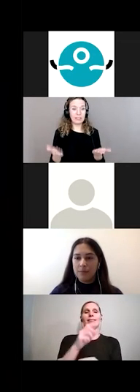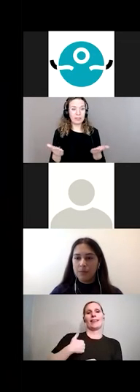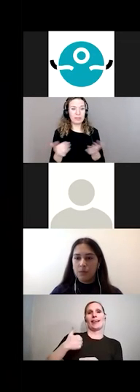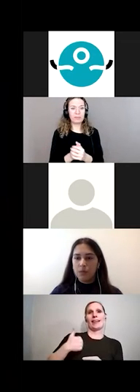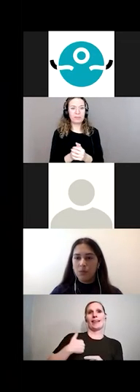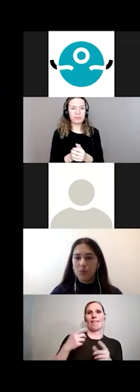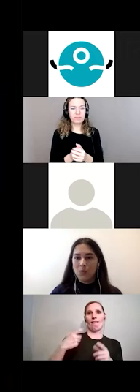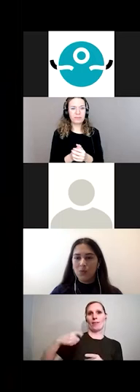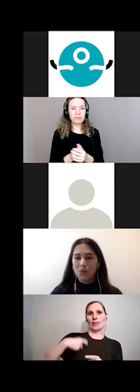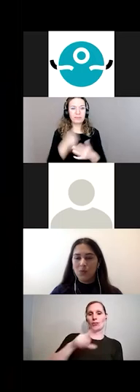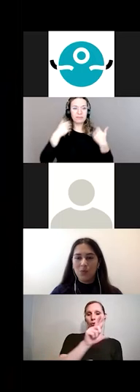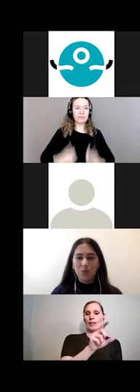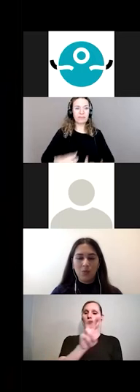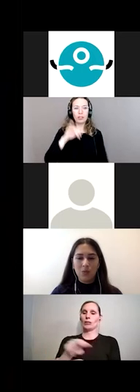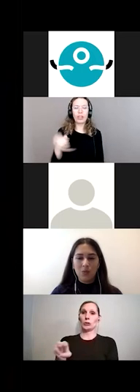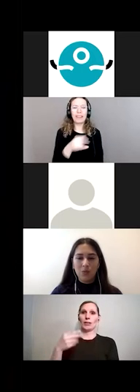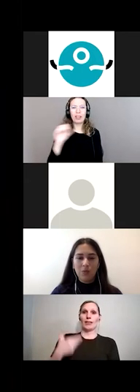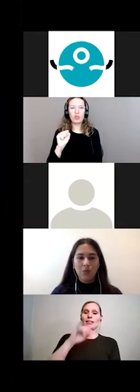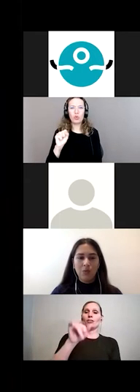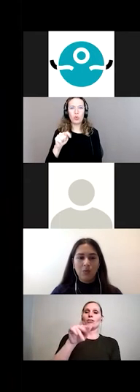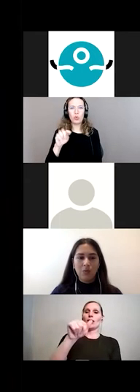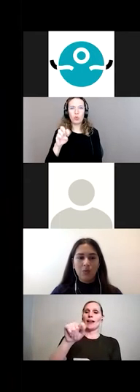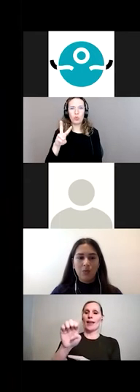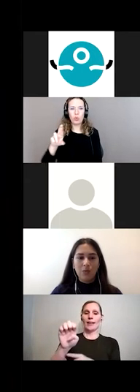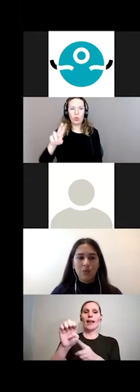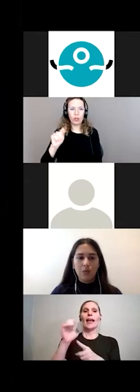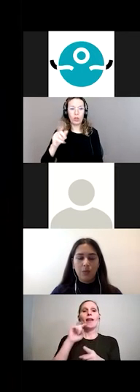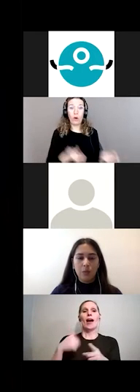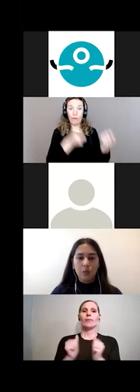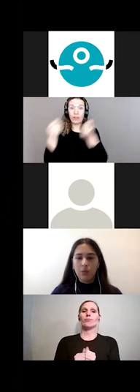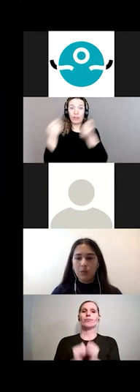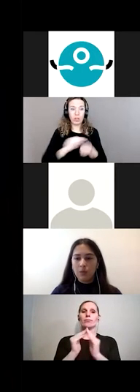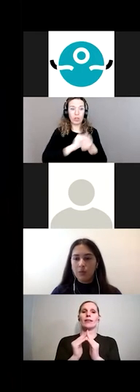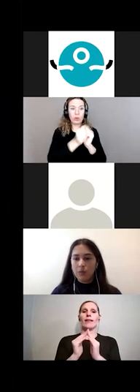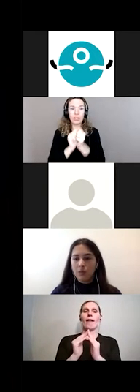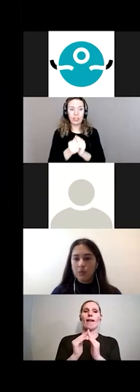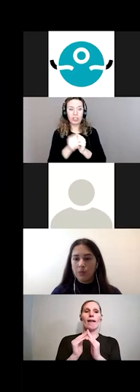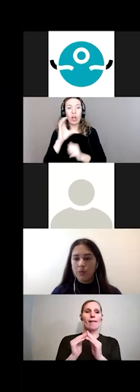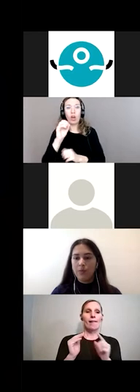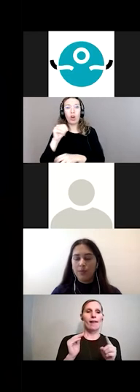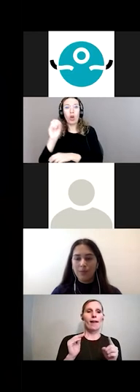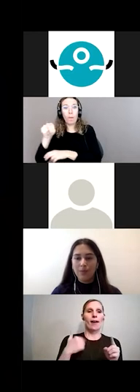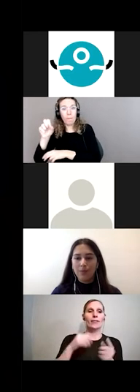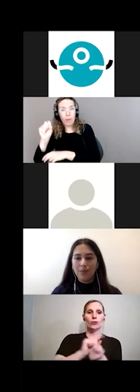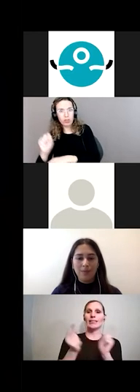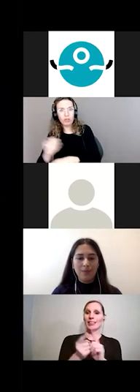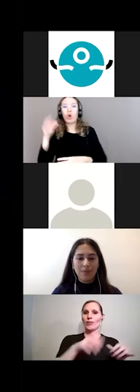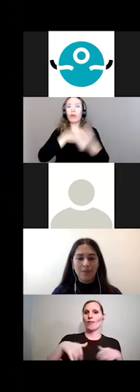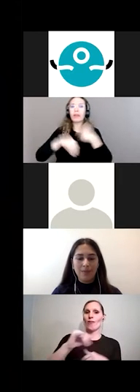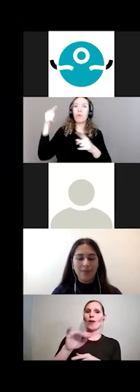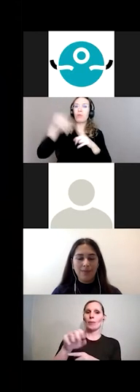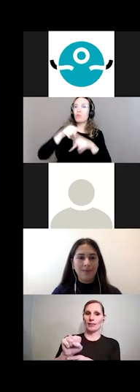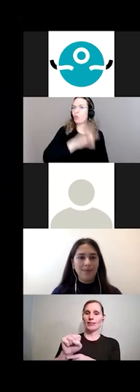My name is Jeanette Stewart, and I'm the founder of Translation Commons, a non-profit organization, ensuring that speakers from